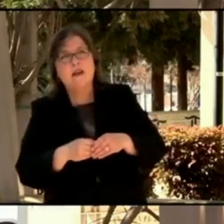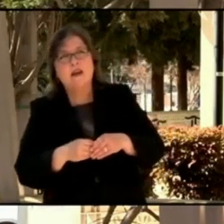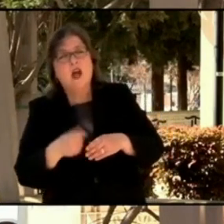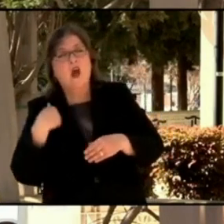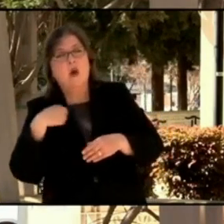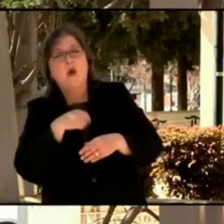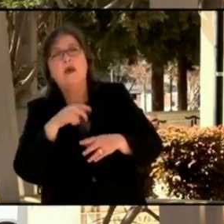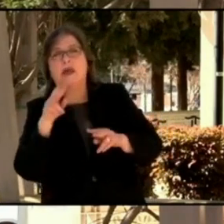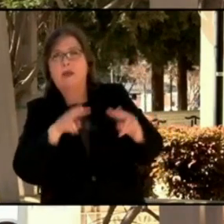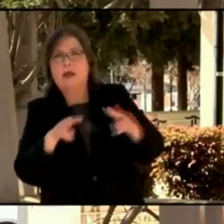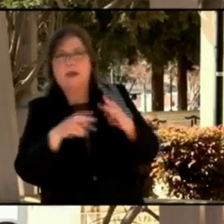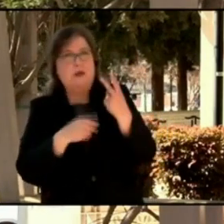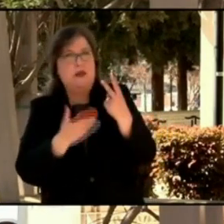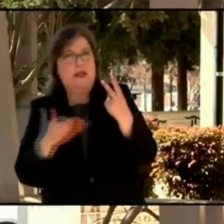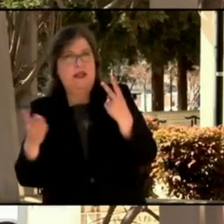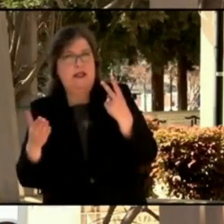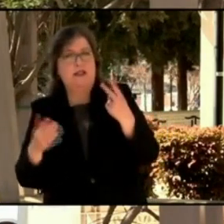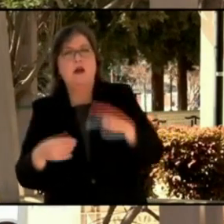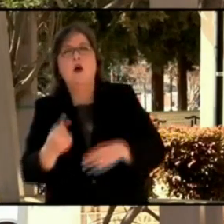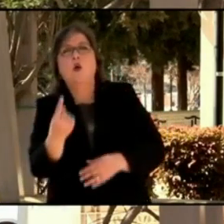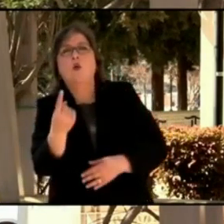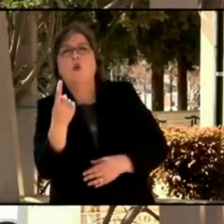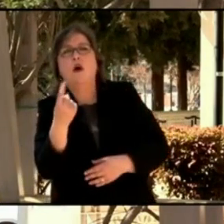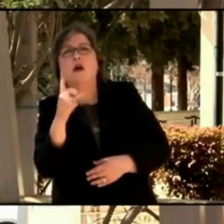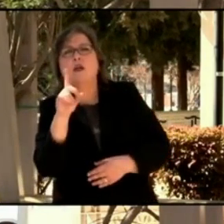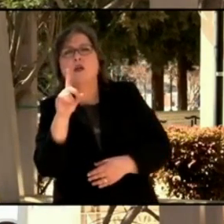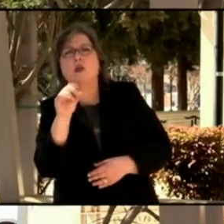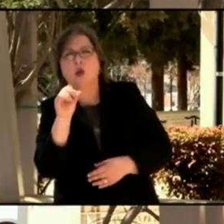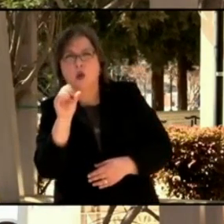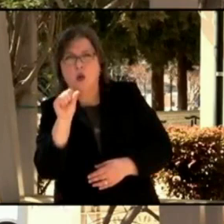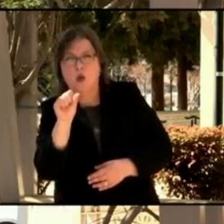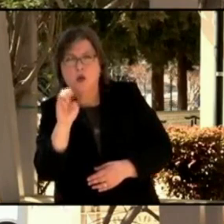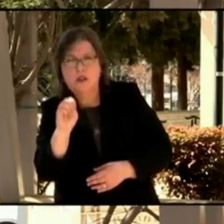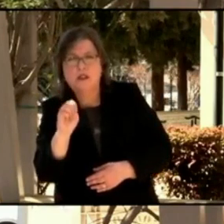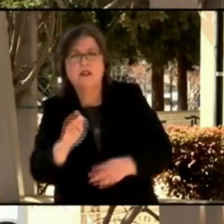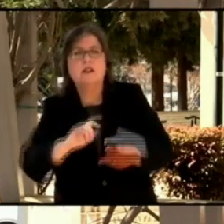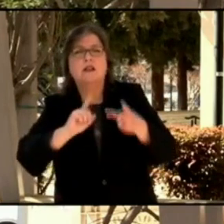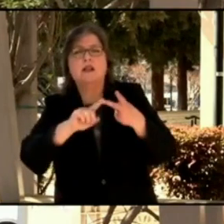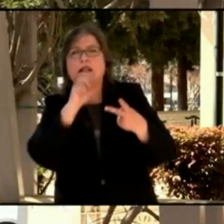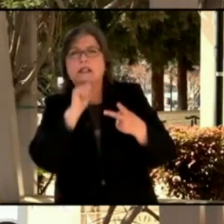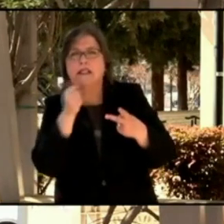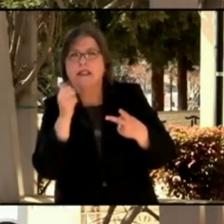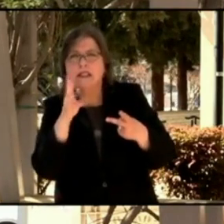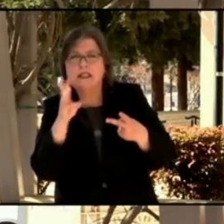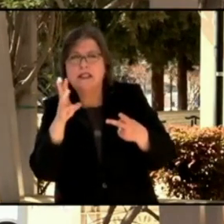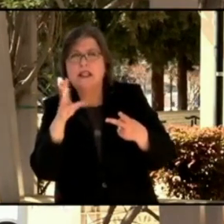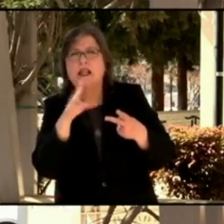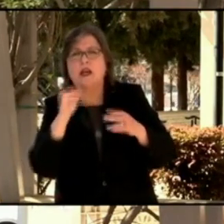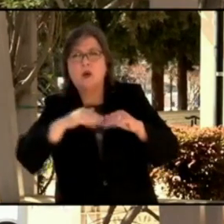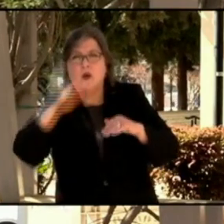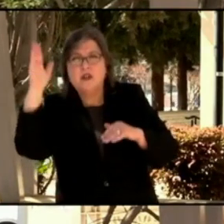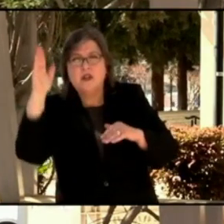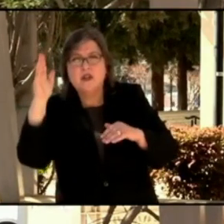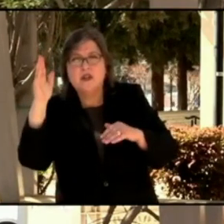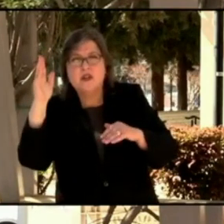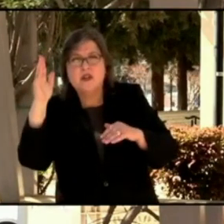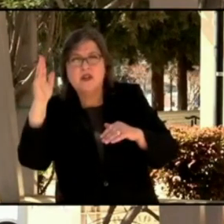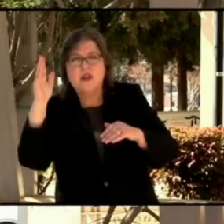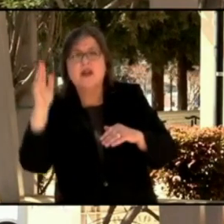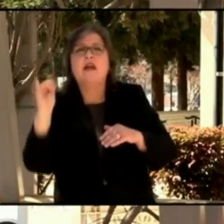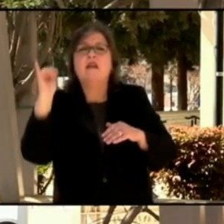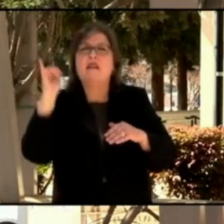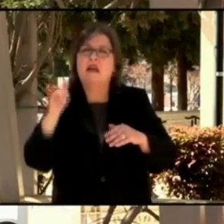of age and older, those are the eligible criteria and that is about 34%. So a third of our county